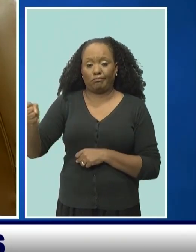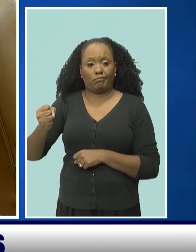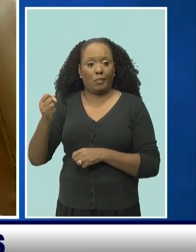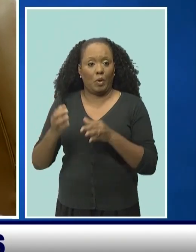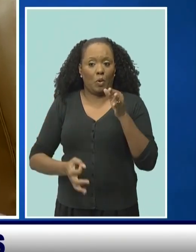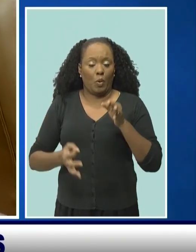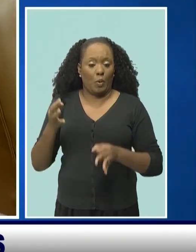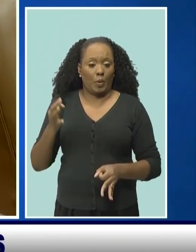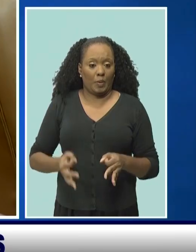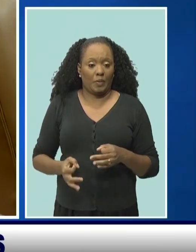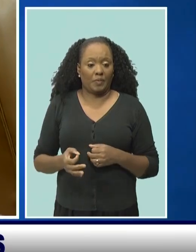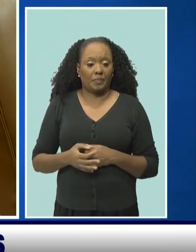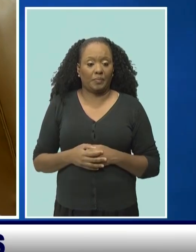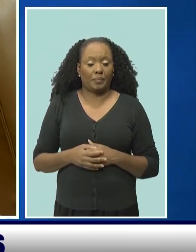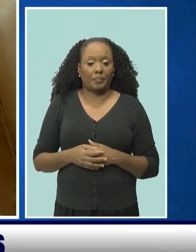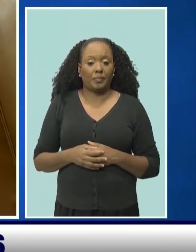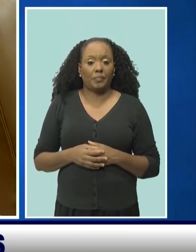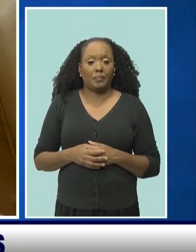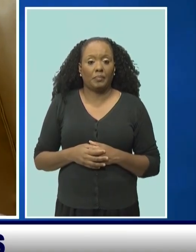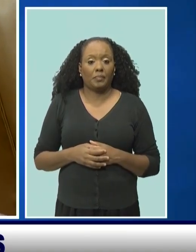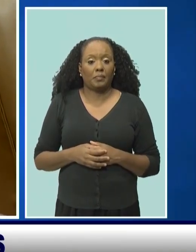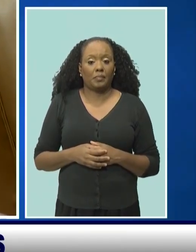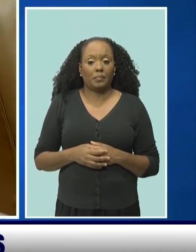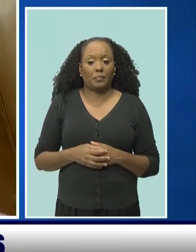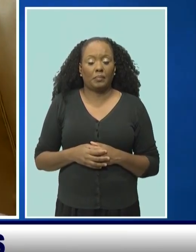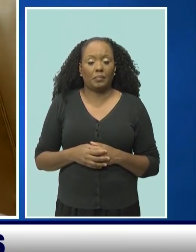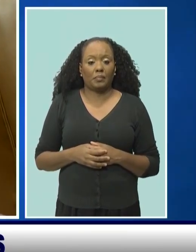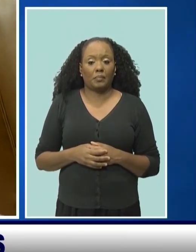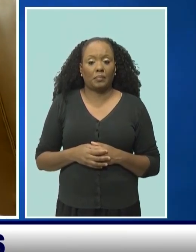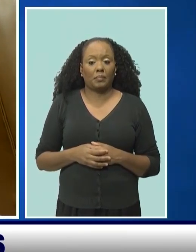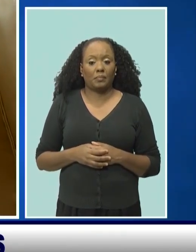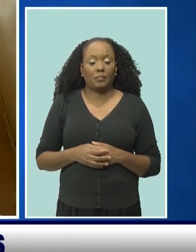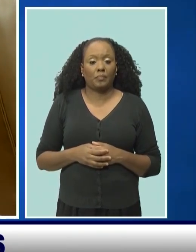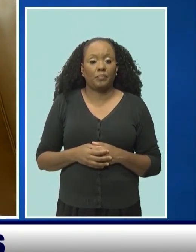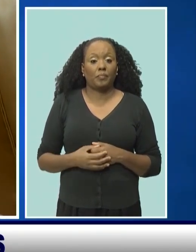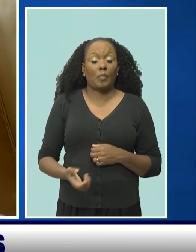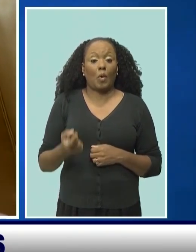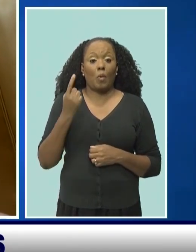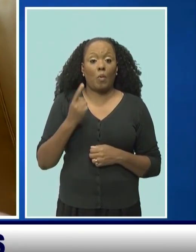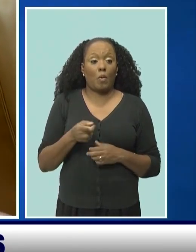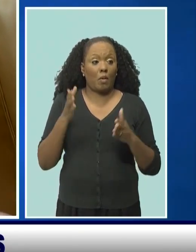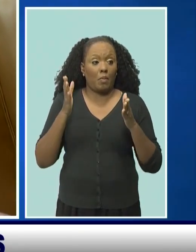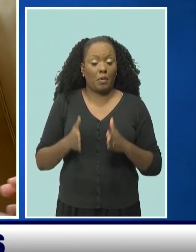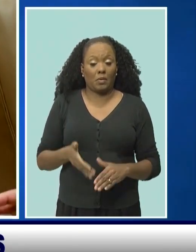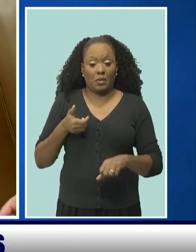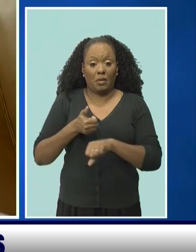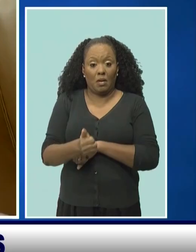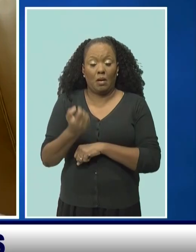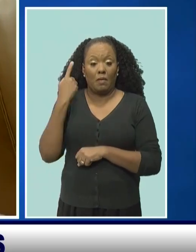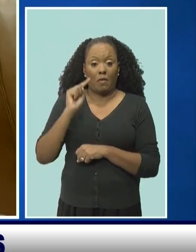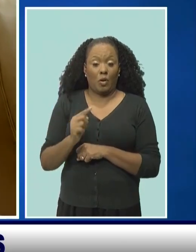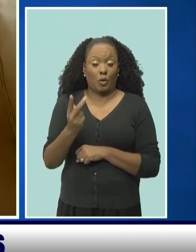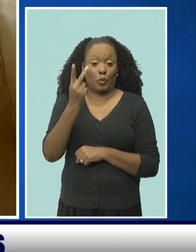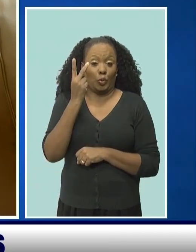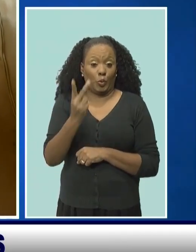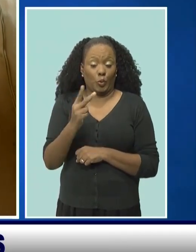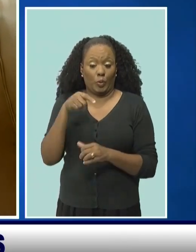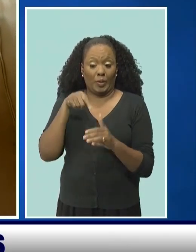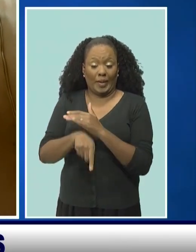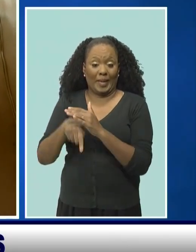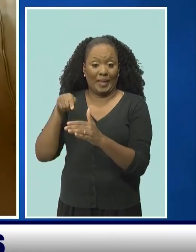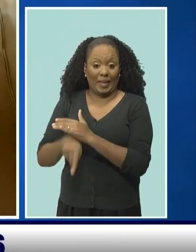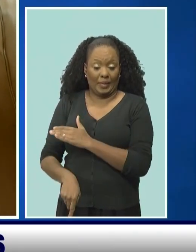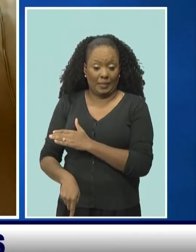And in one particular case, one individual was charged in relation to two murders. And